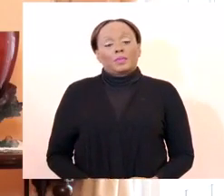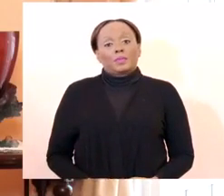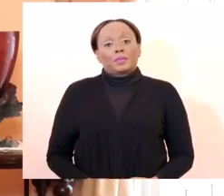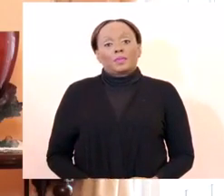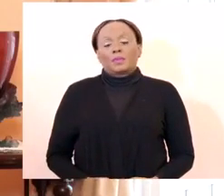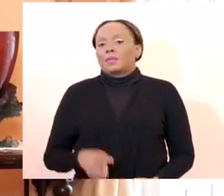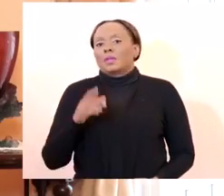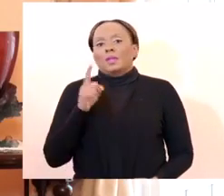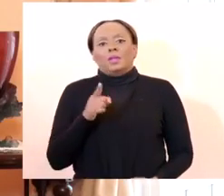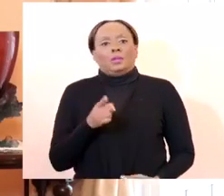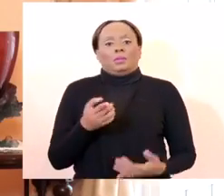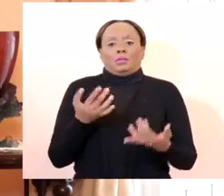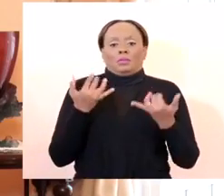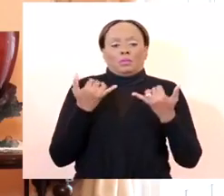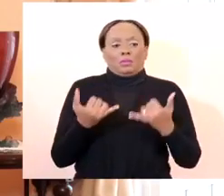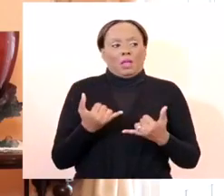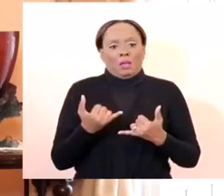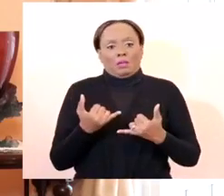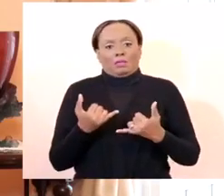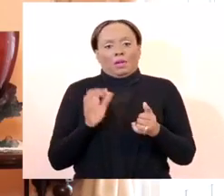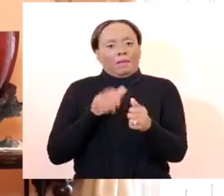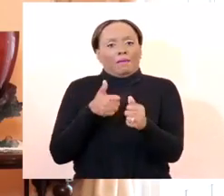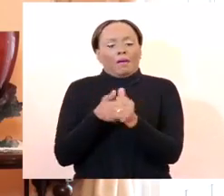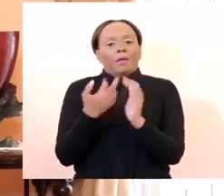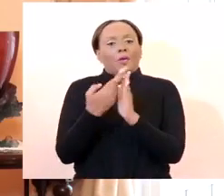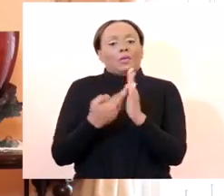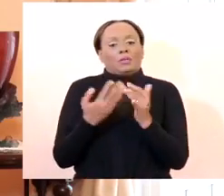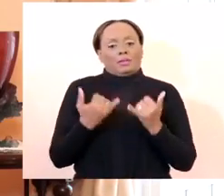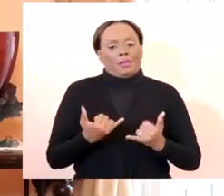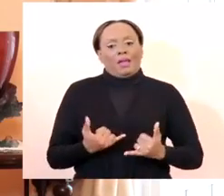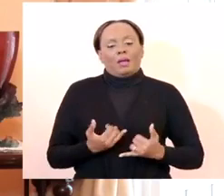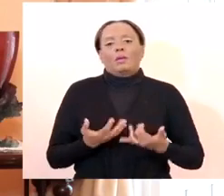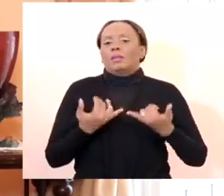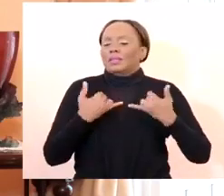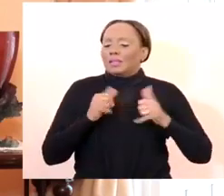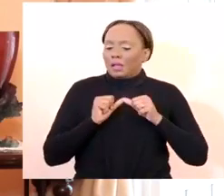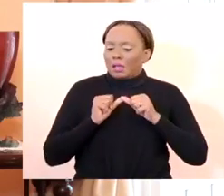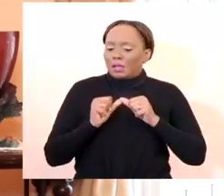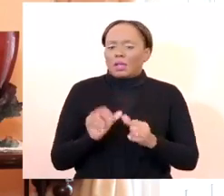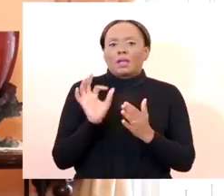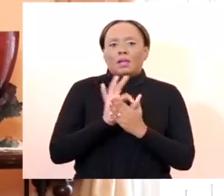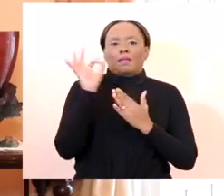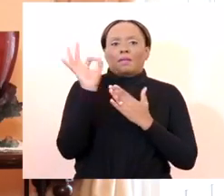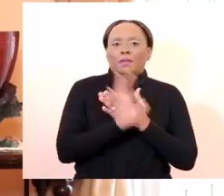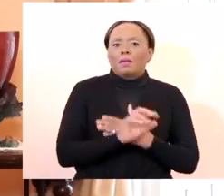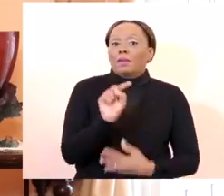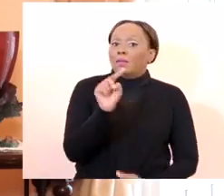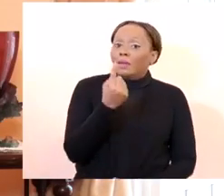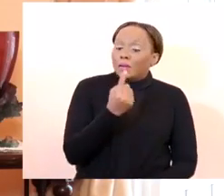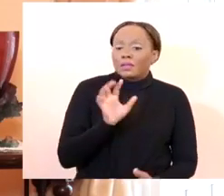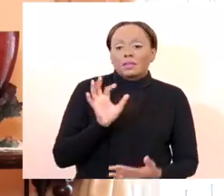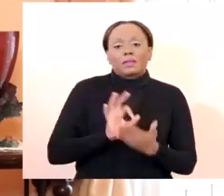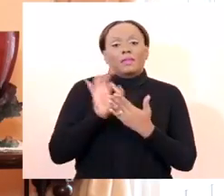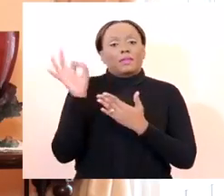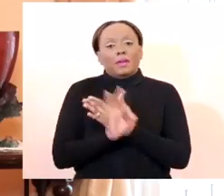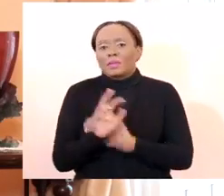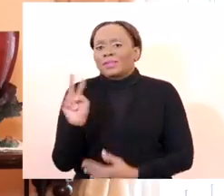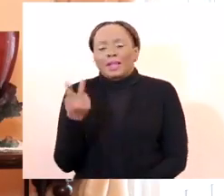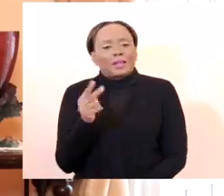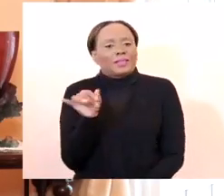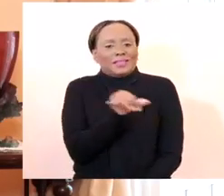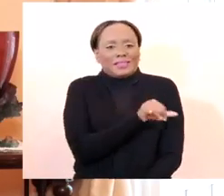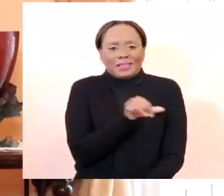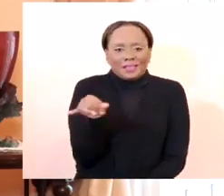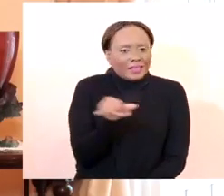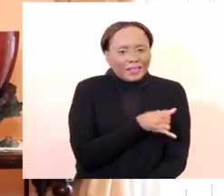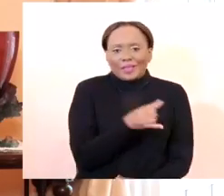living and existing, these directives are going to continue for the 1st and for the 2nd